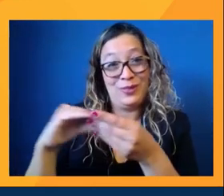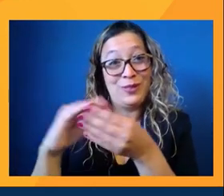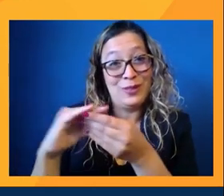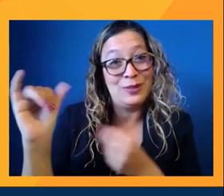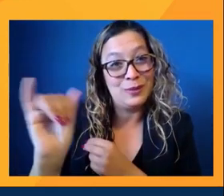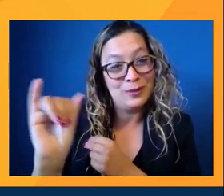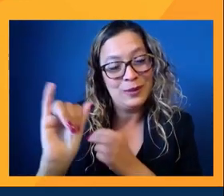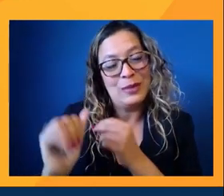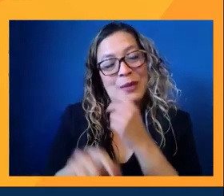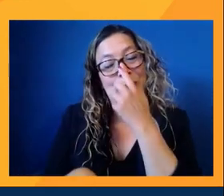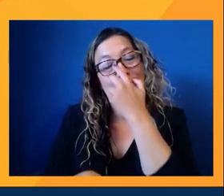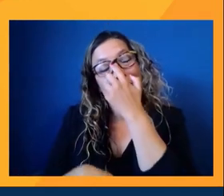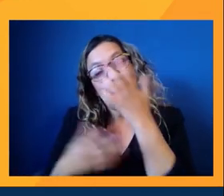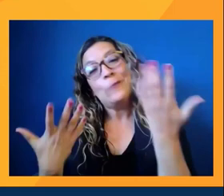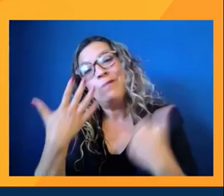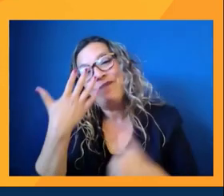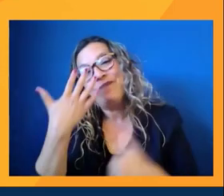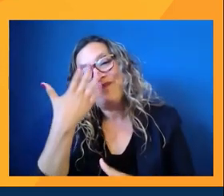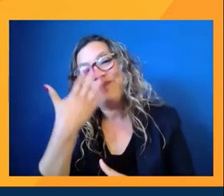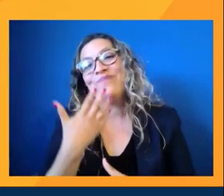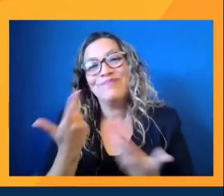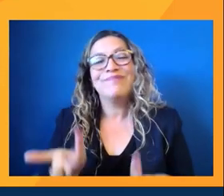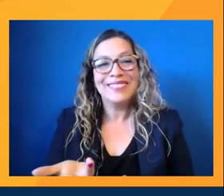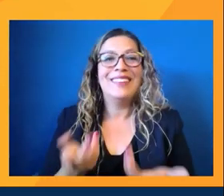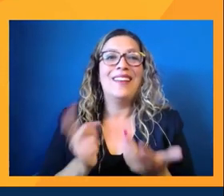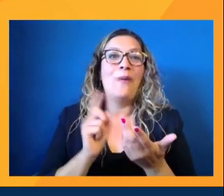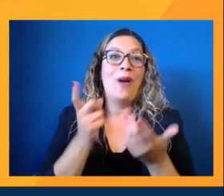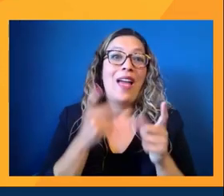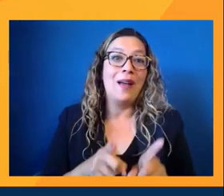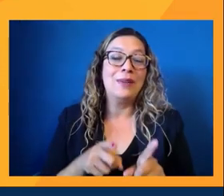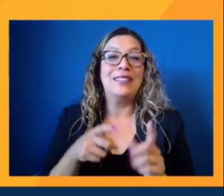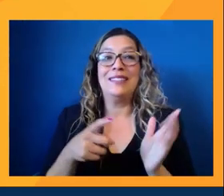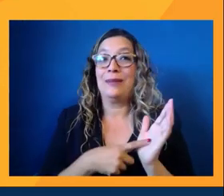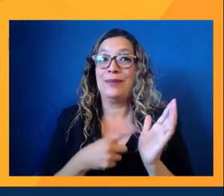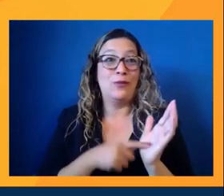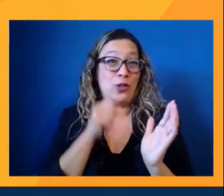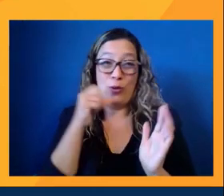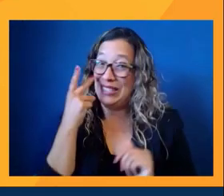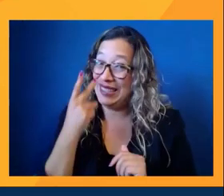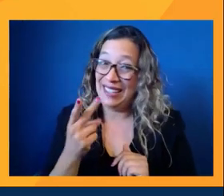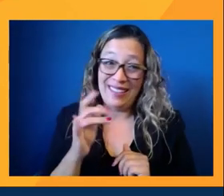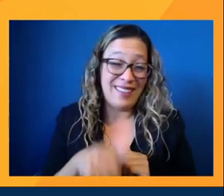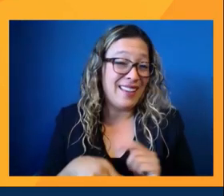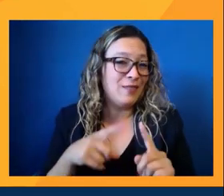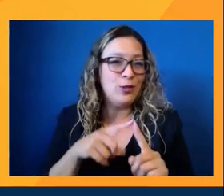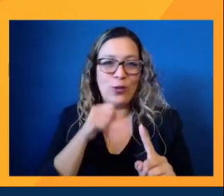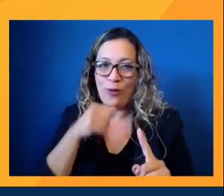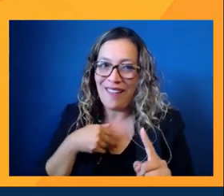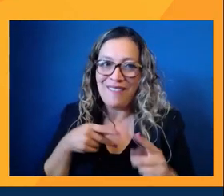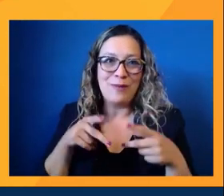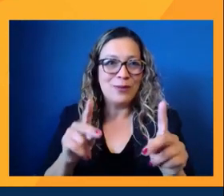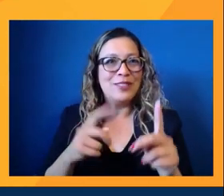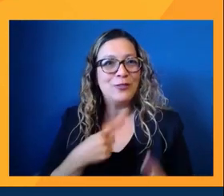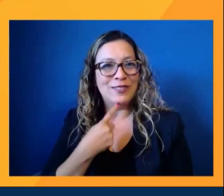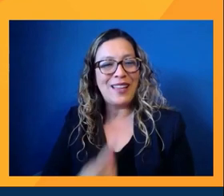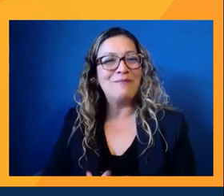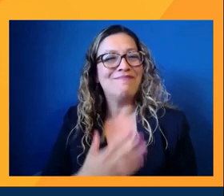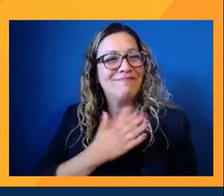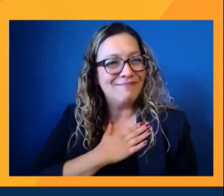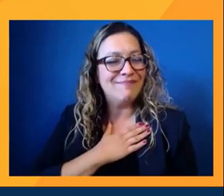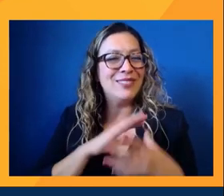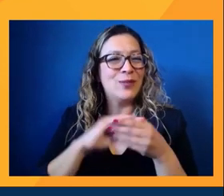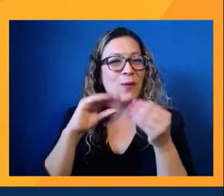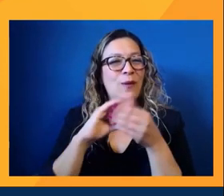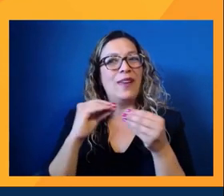unfortunately, that's where the issue is, that we're not having that opportunity to have our stories told. And